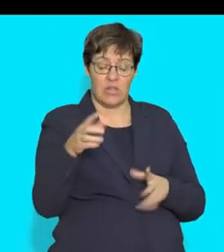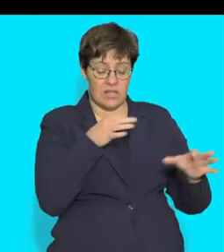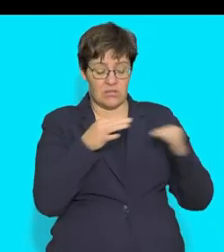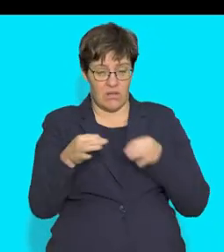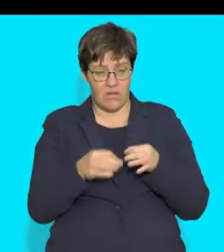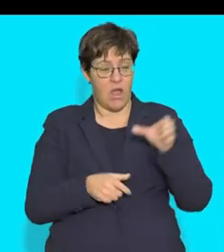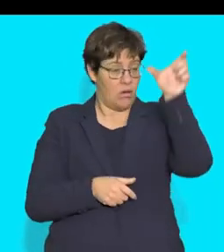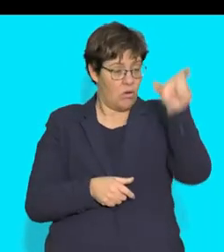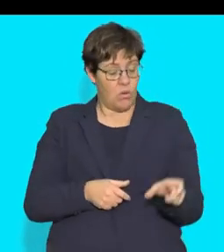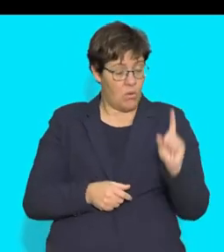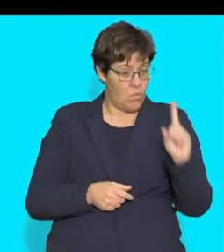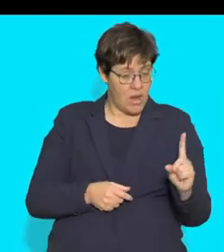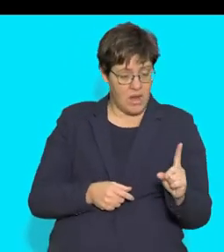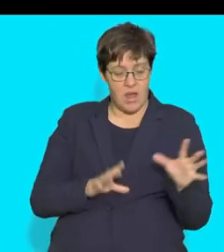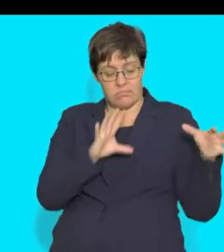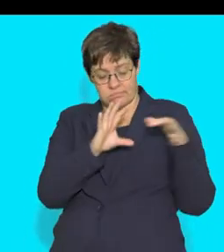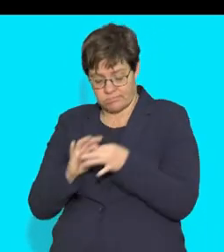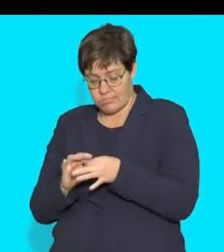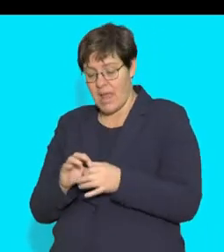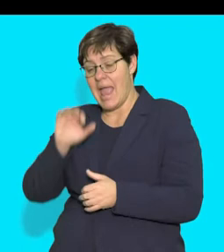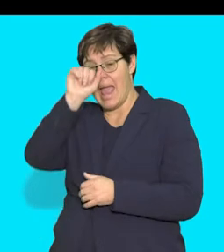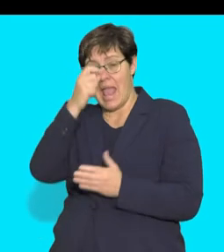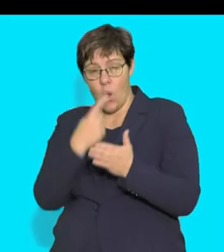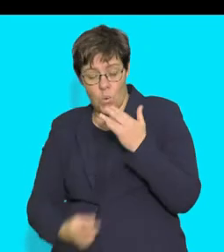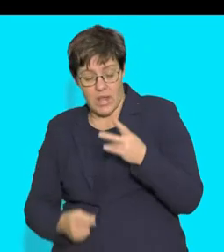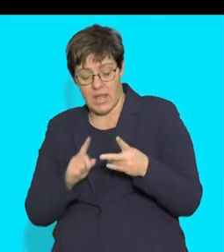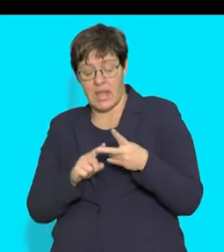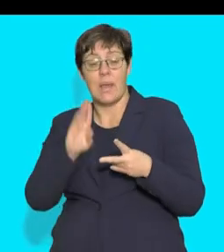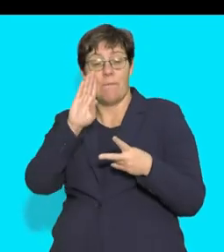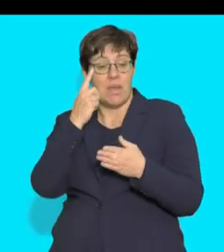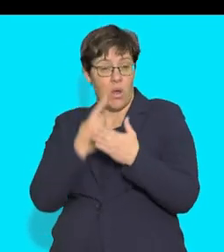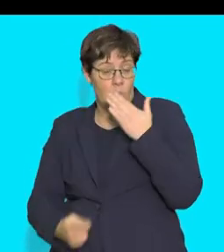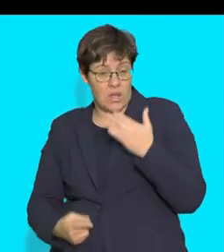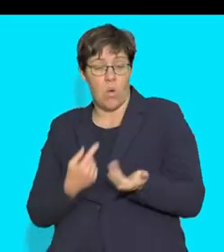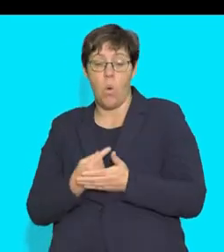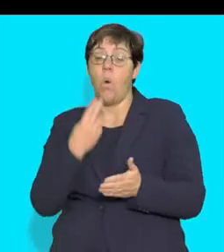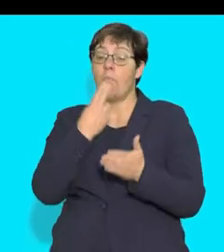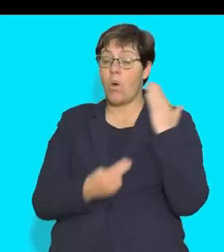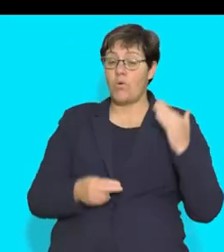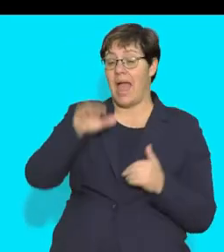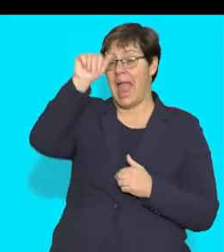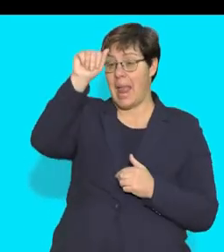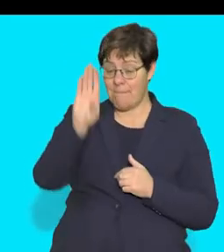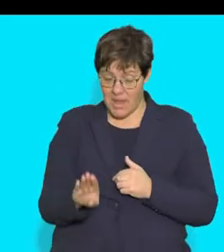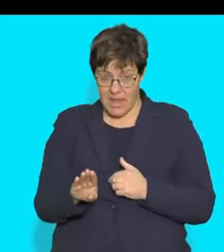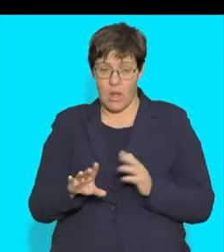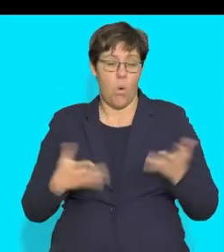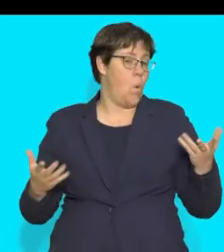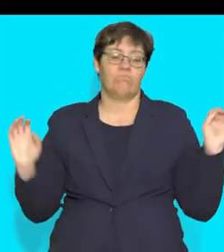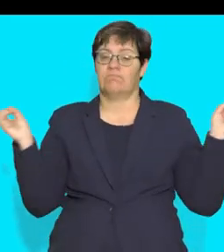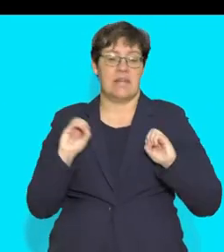descriptions in column one applies to A only, B only, both A and B,